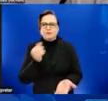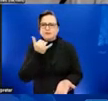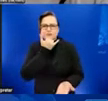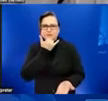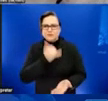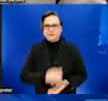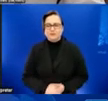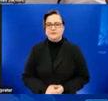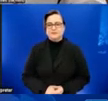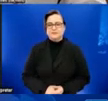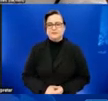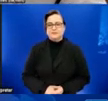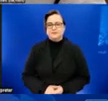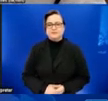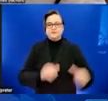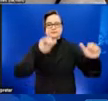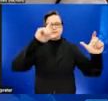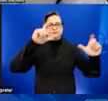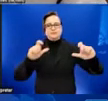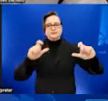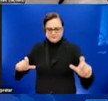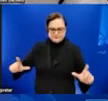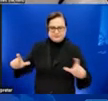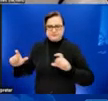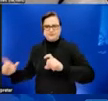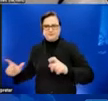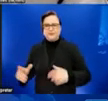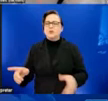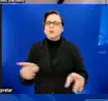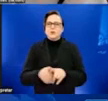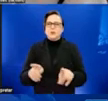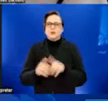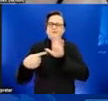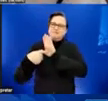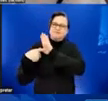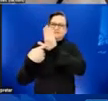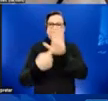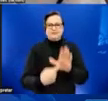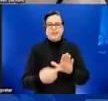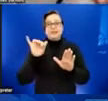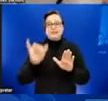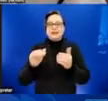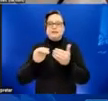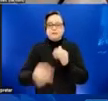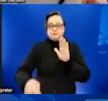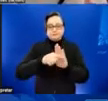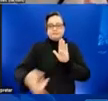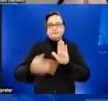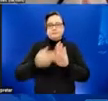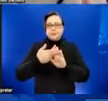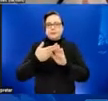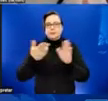And these headlines also perpetuate but also demonstrate this is how stigma works. In the top